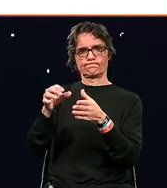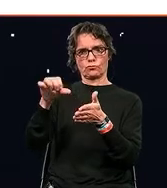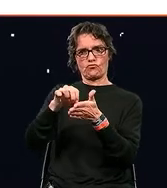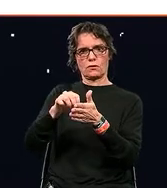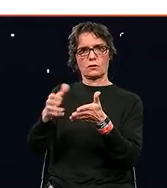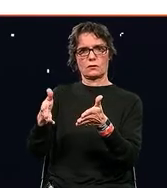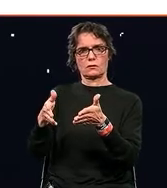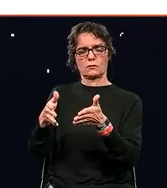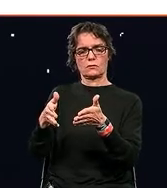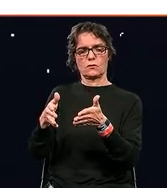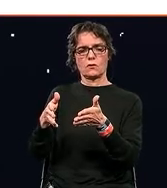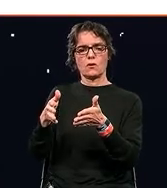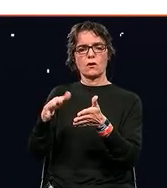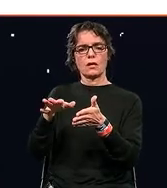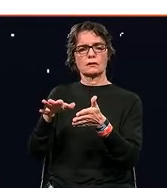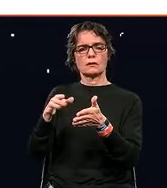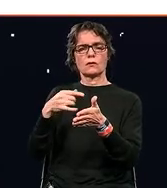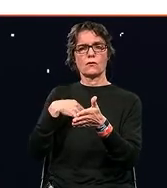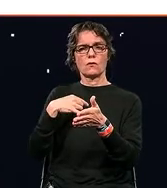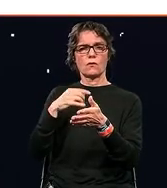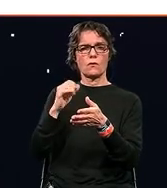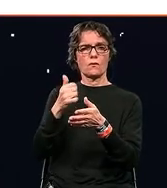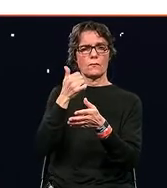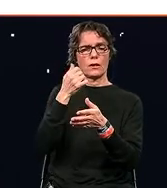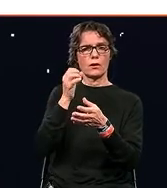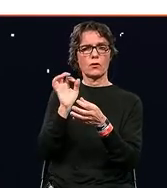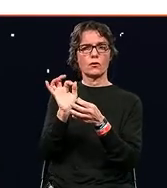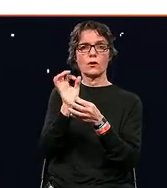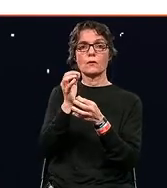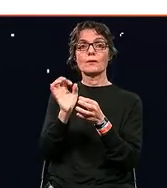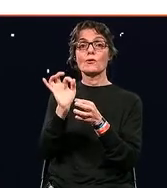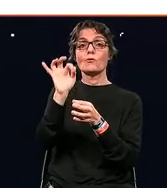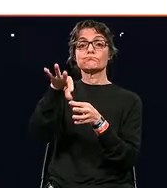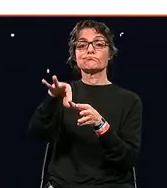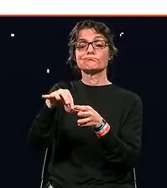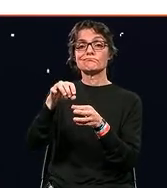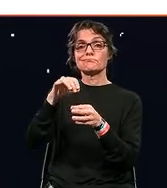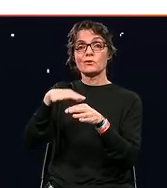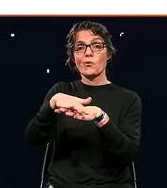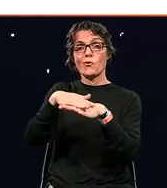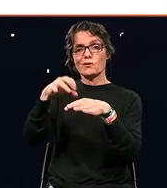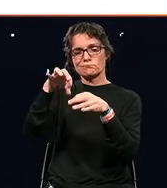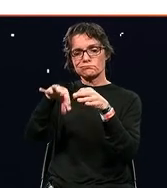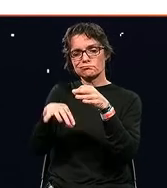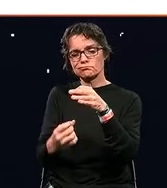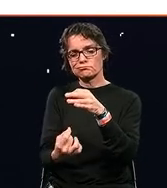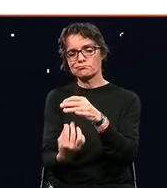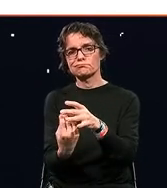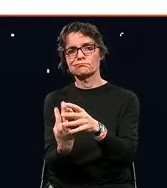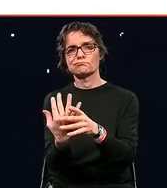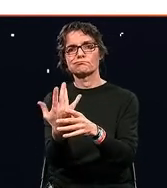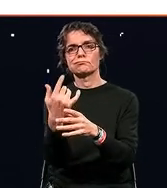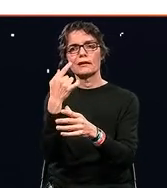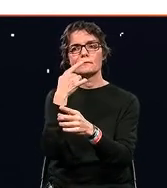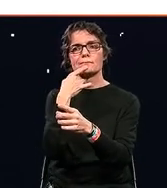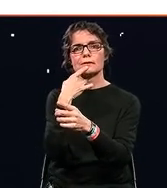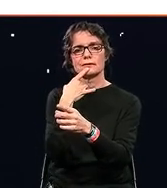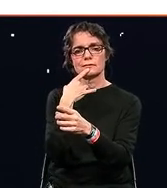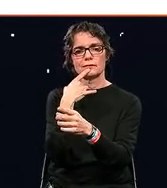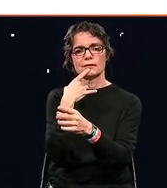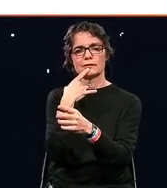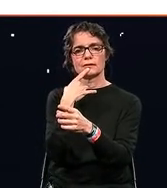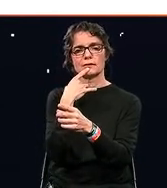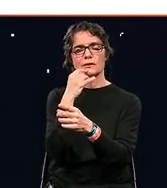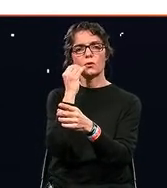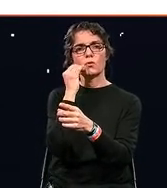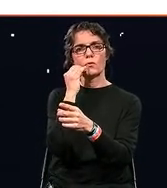don't we plant many, many, many, many seeds and see in the kind of financial world what works? And then,